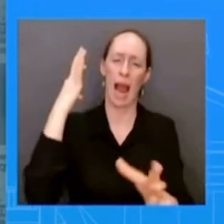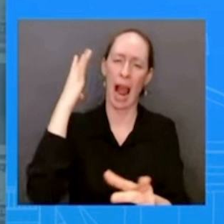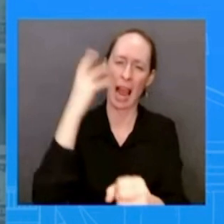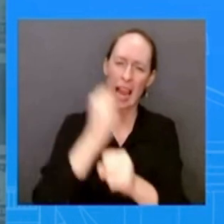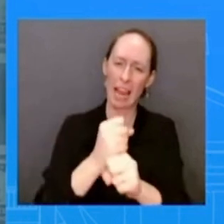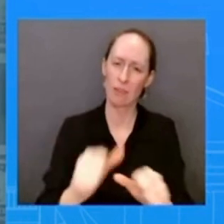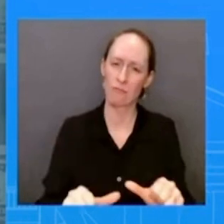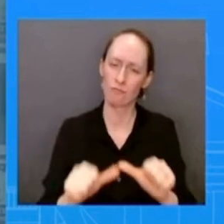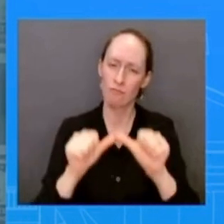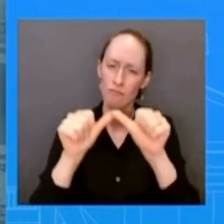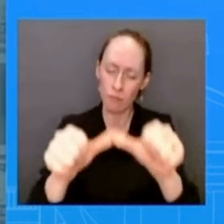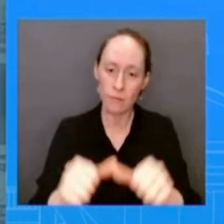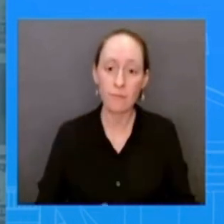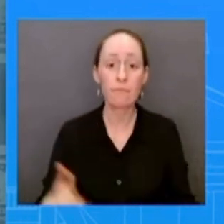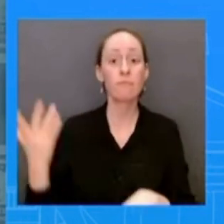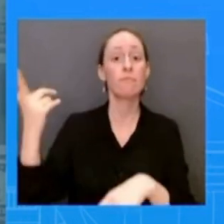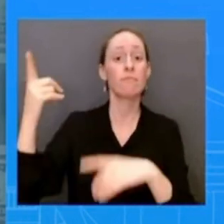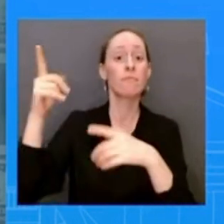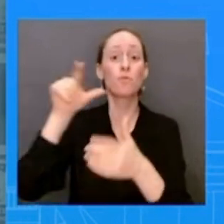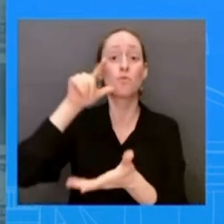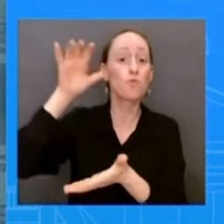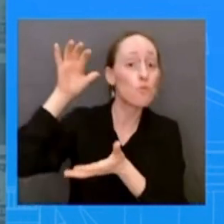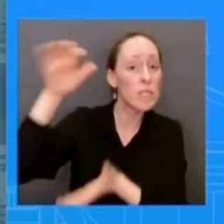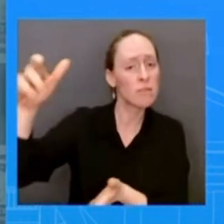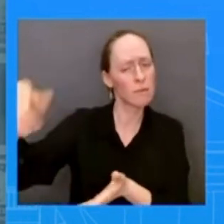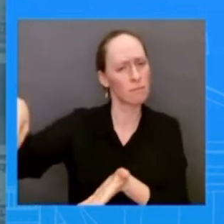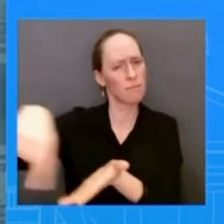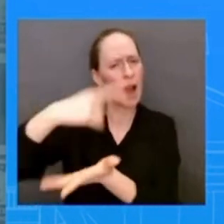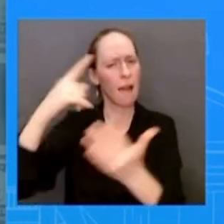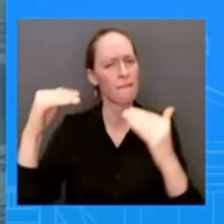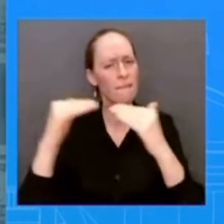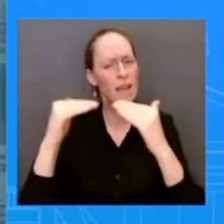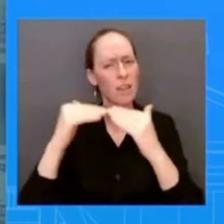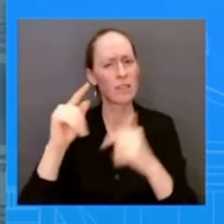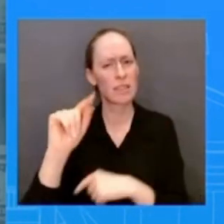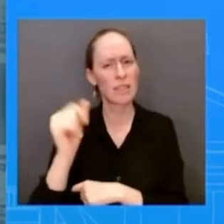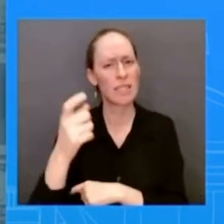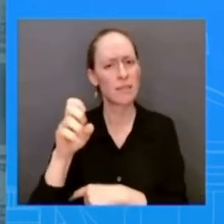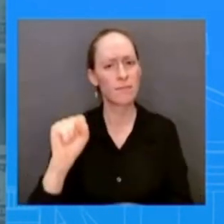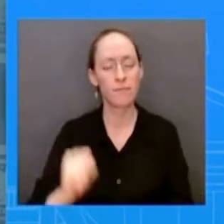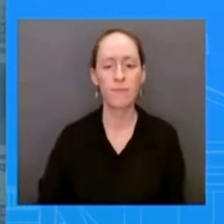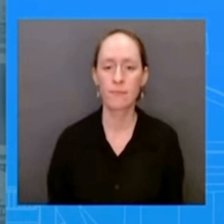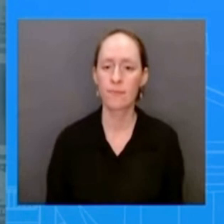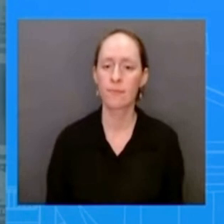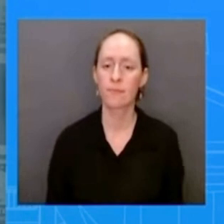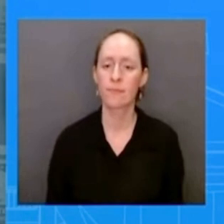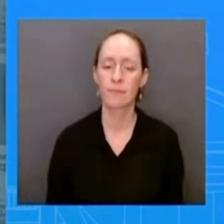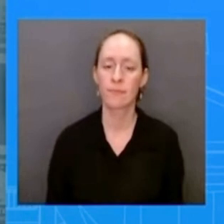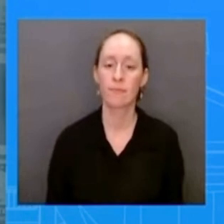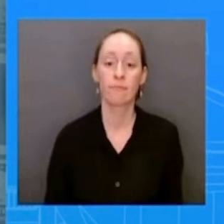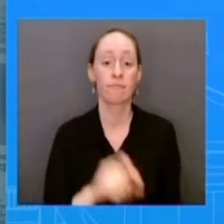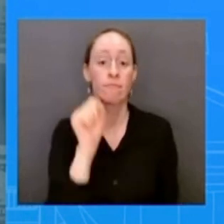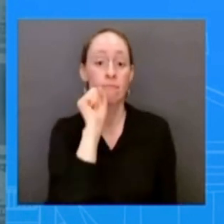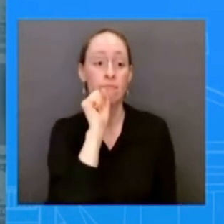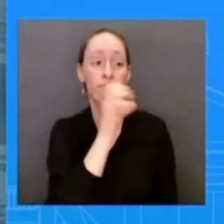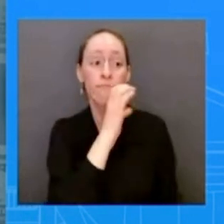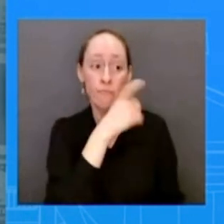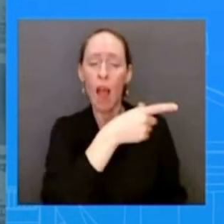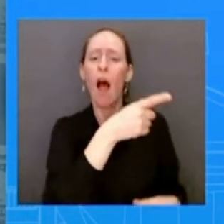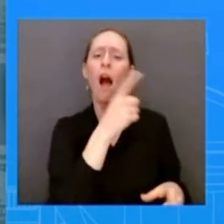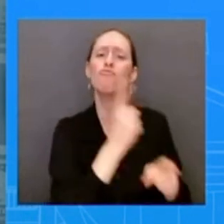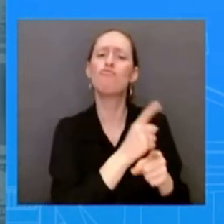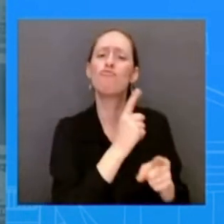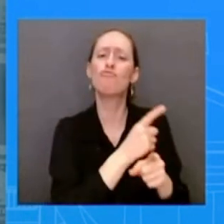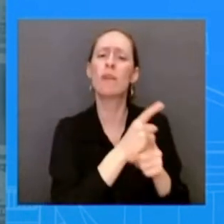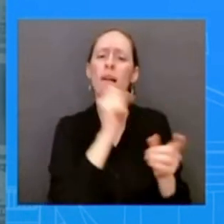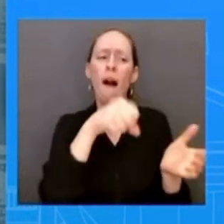cutting big pharma subsidies to lower costs for seniors and ensure medicare's uh durability aren't big ask and we believe that this is